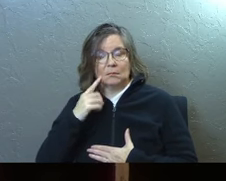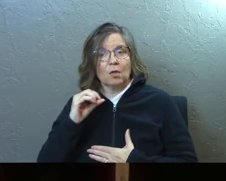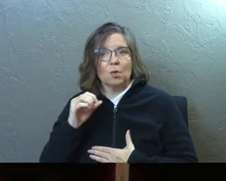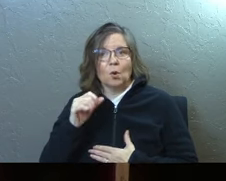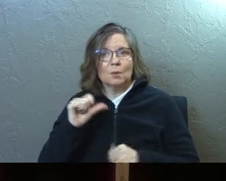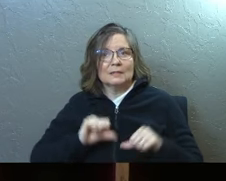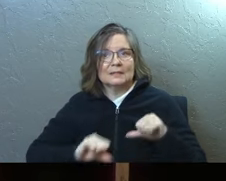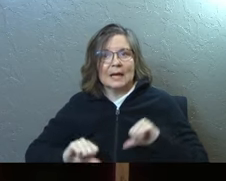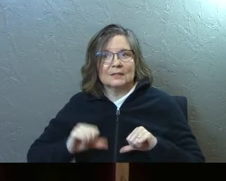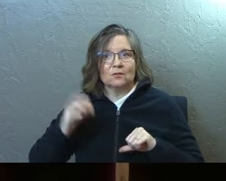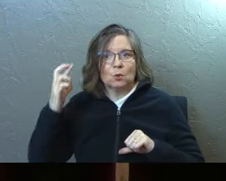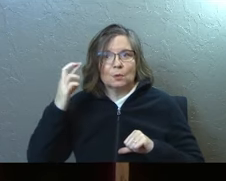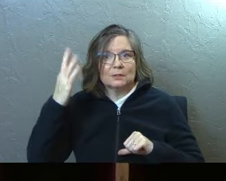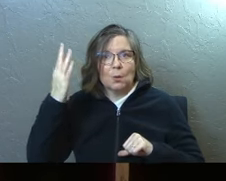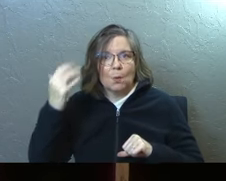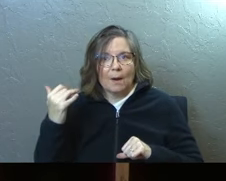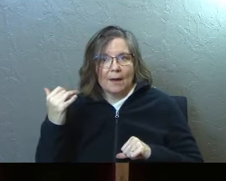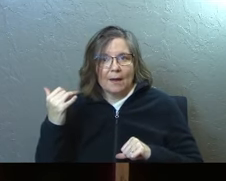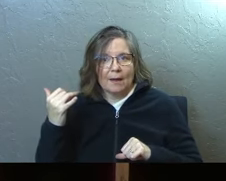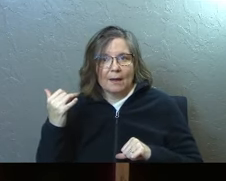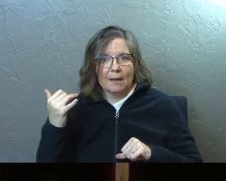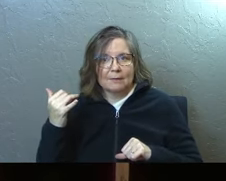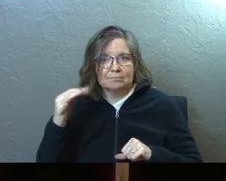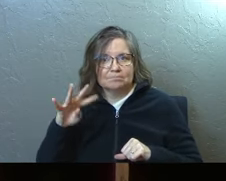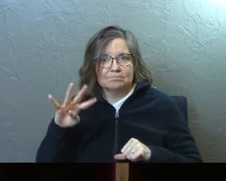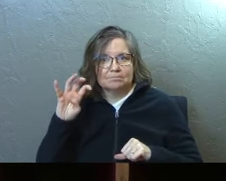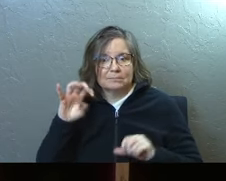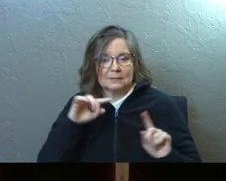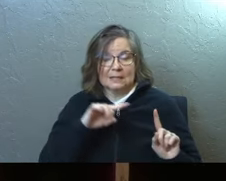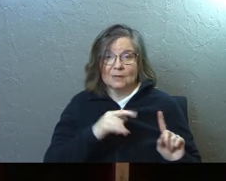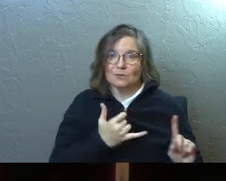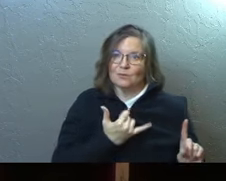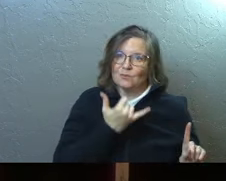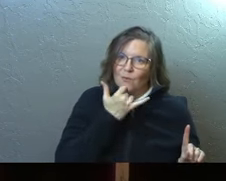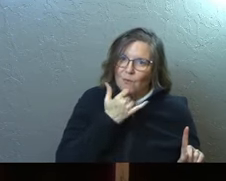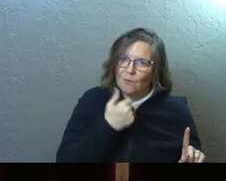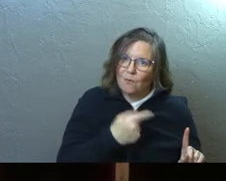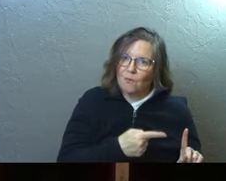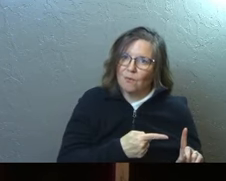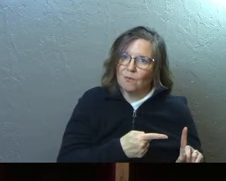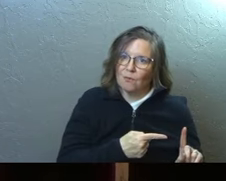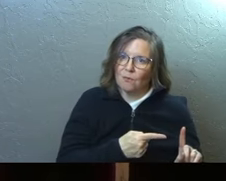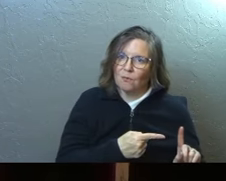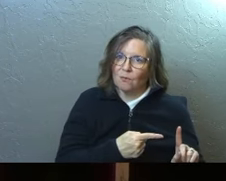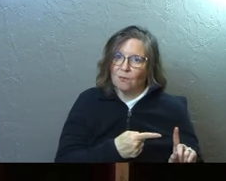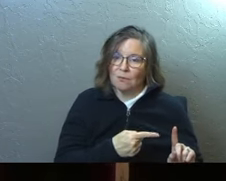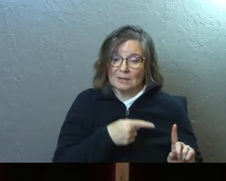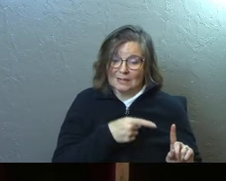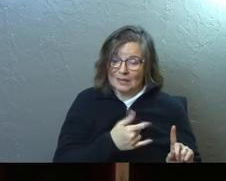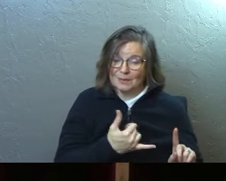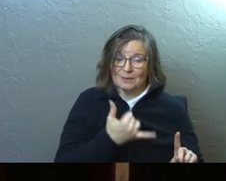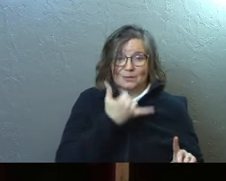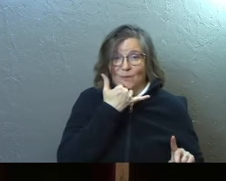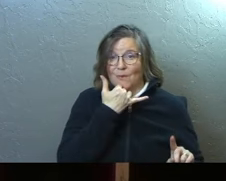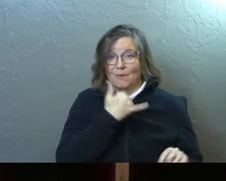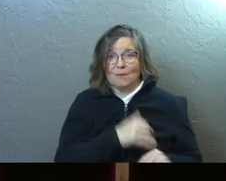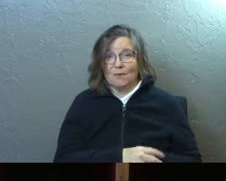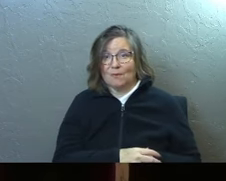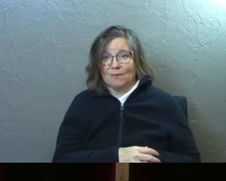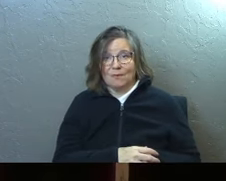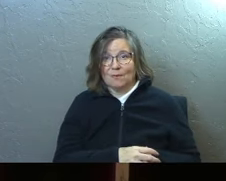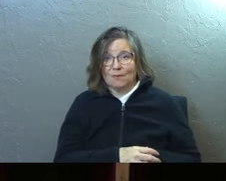scientific reason for it. He was so wrong. He was so wrong.